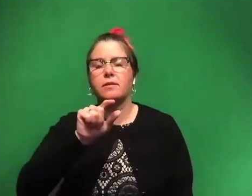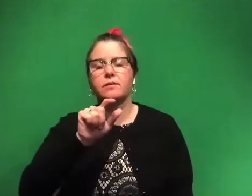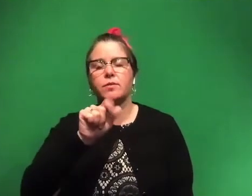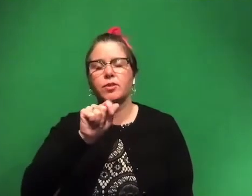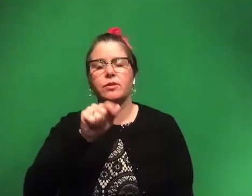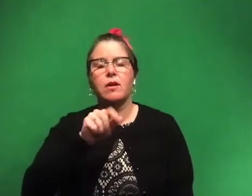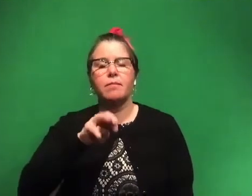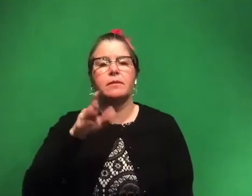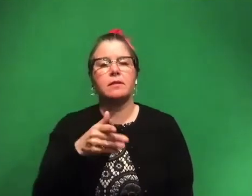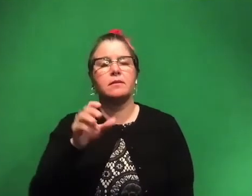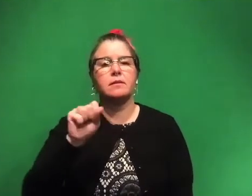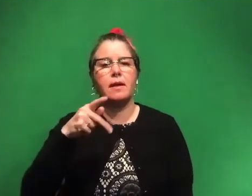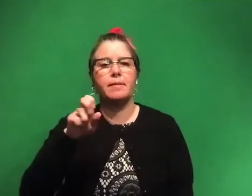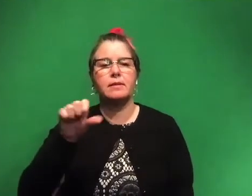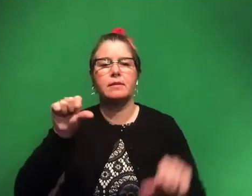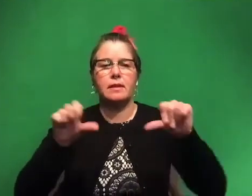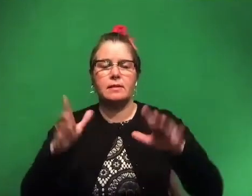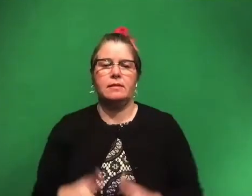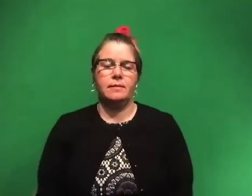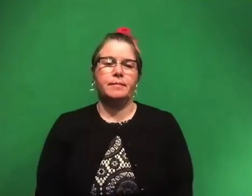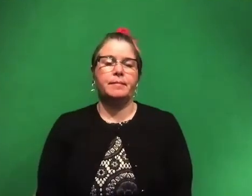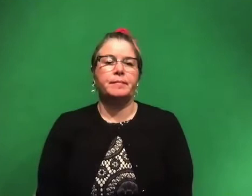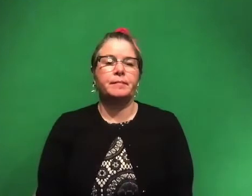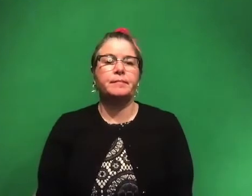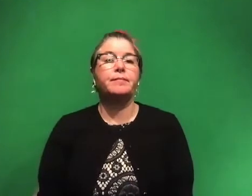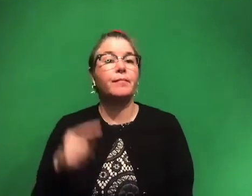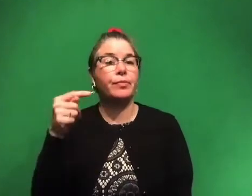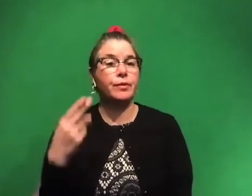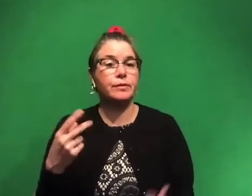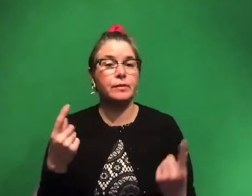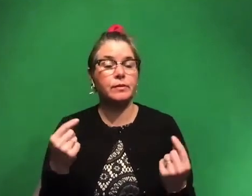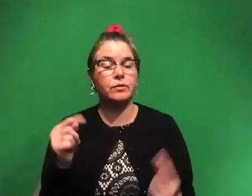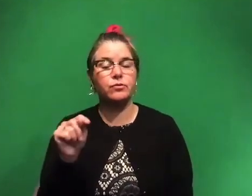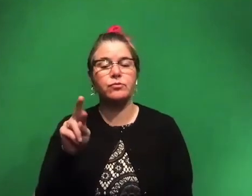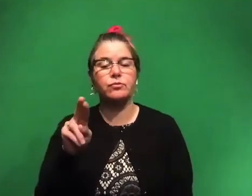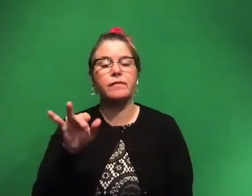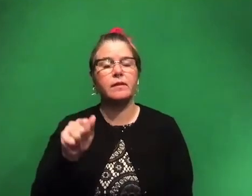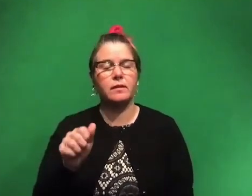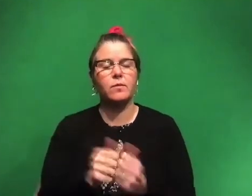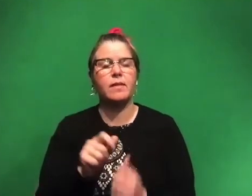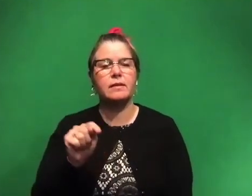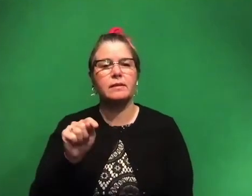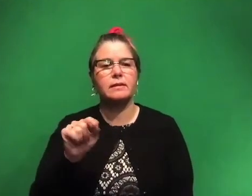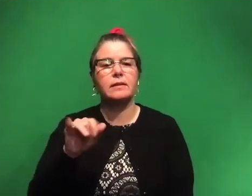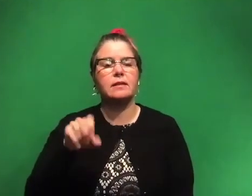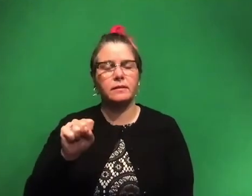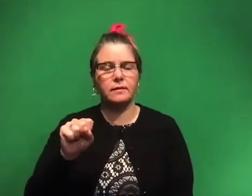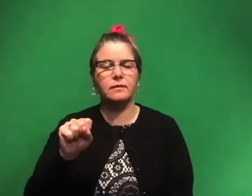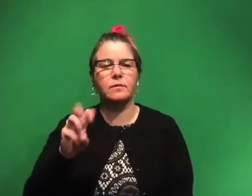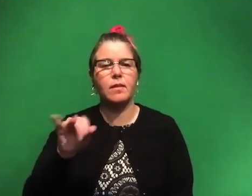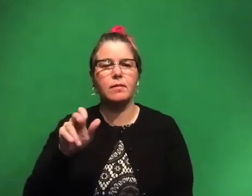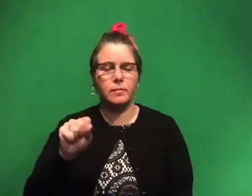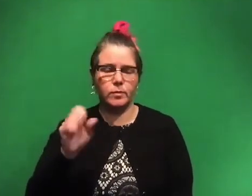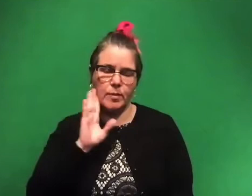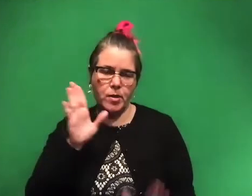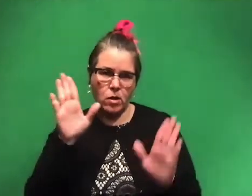Skype Scientist. And then Thursday, we've got Trivia with Tyus Williams. That's going to be awesome.